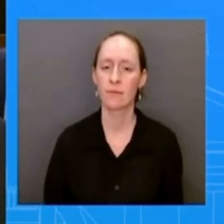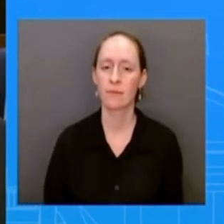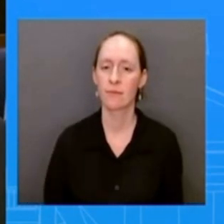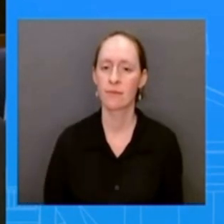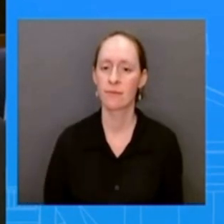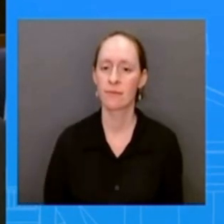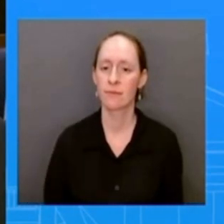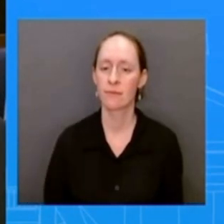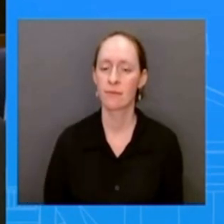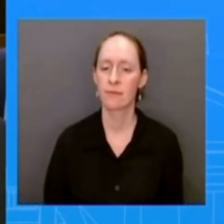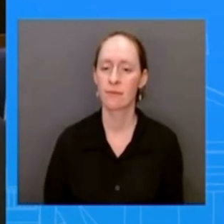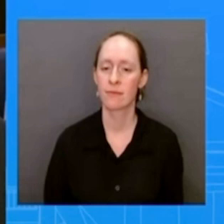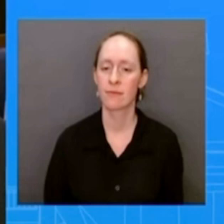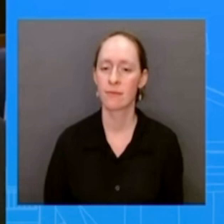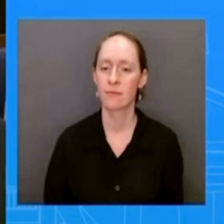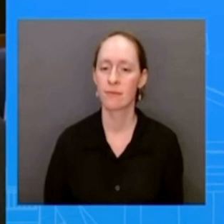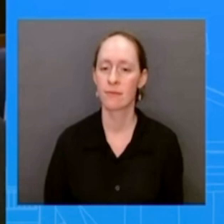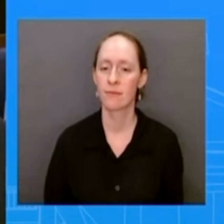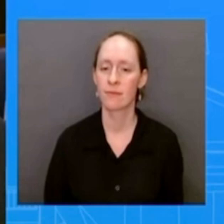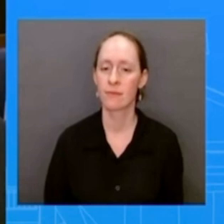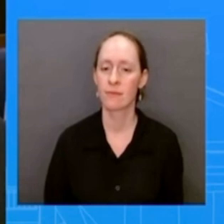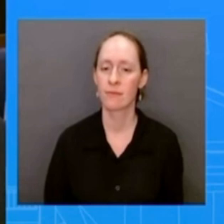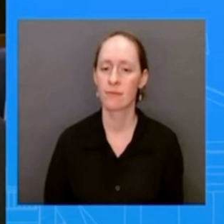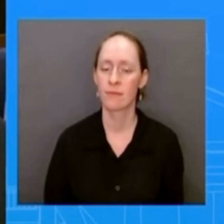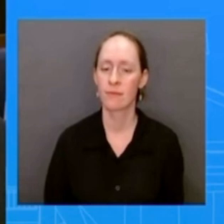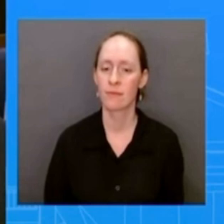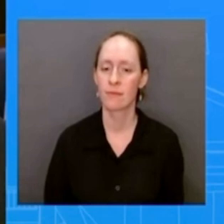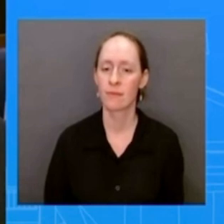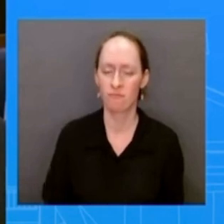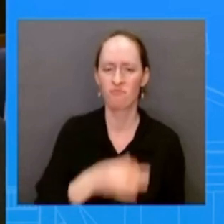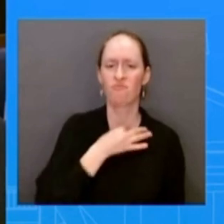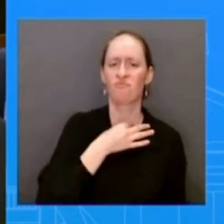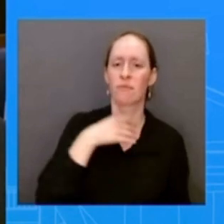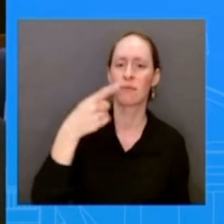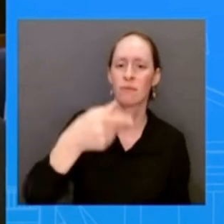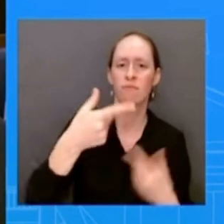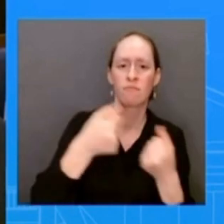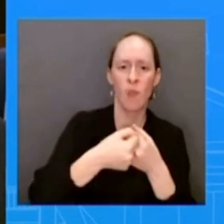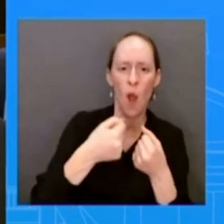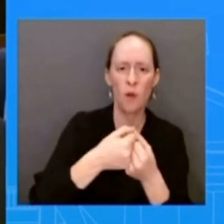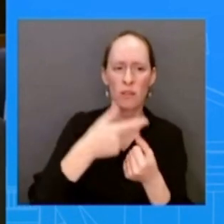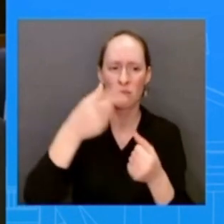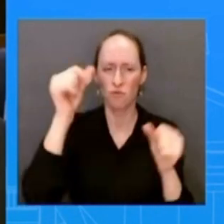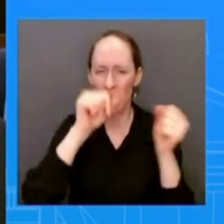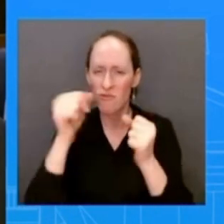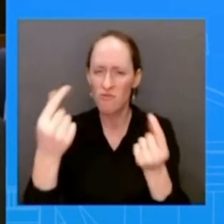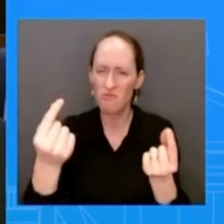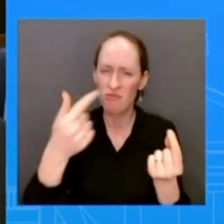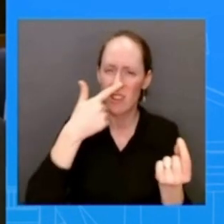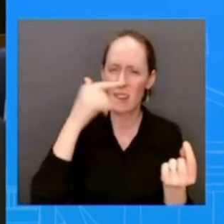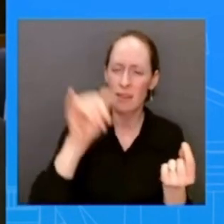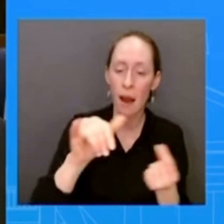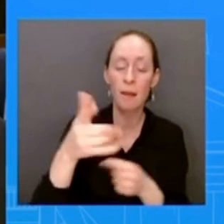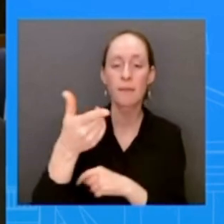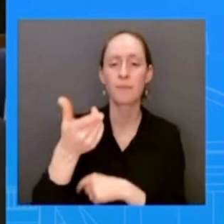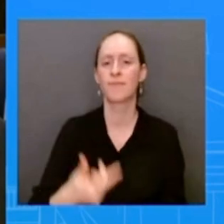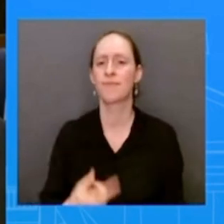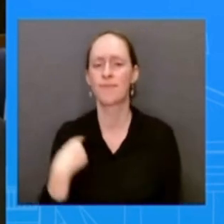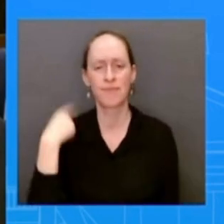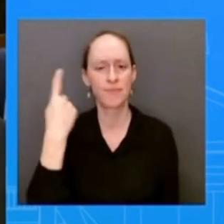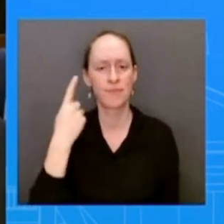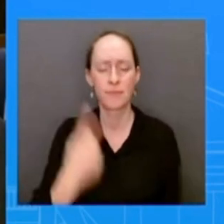how much does deterrence work in using deterrence policies work into the strategy